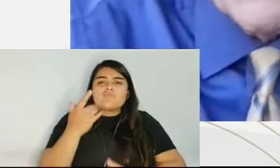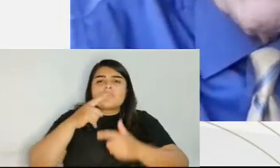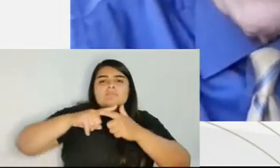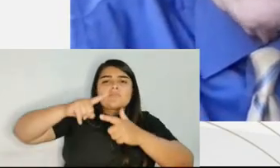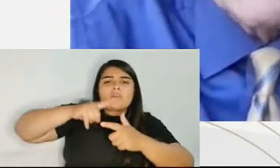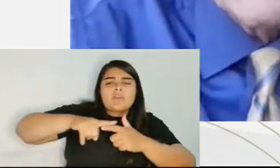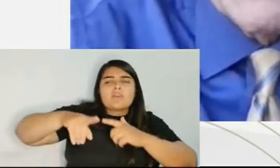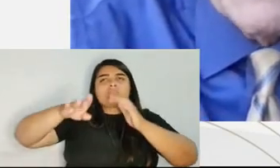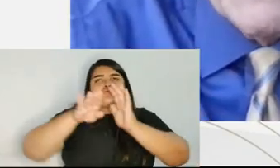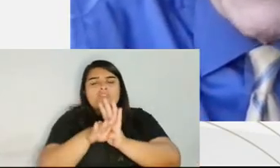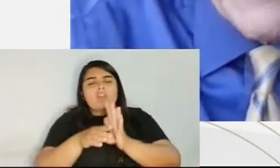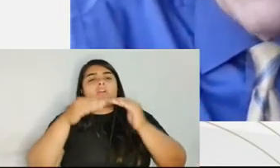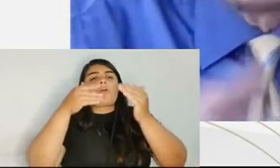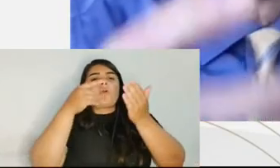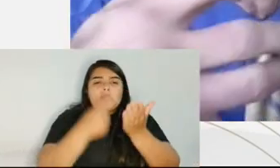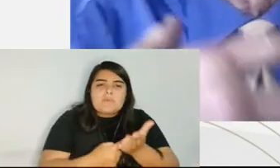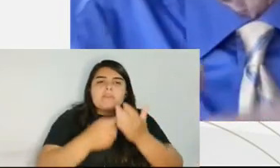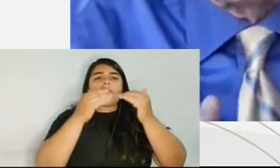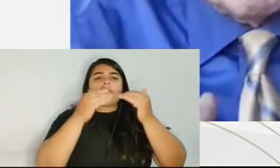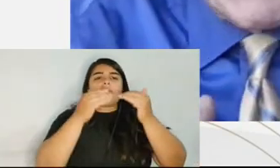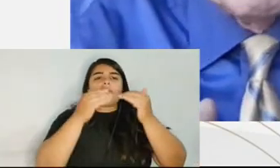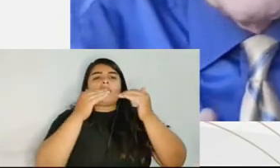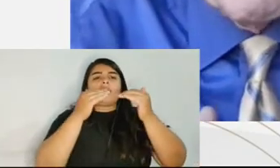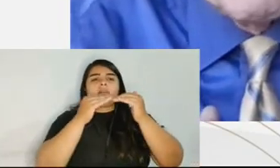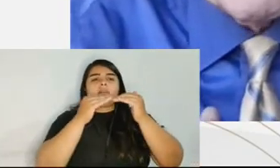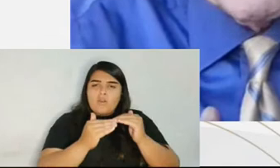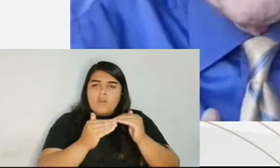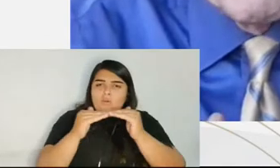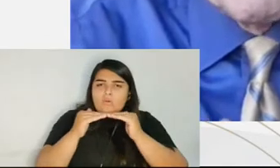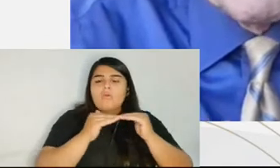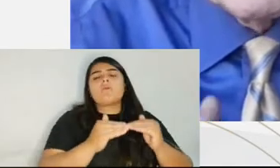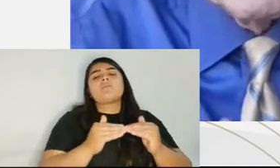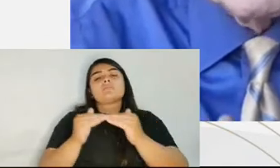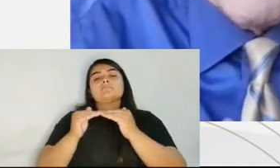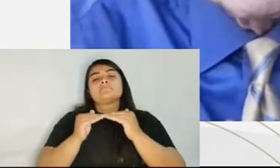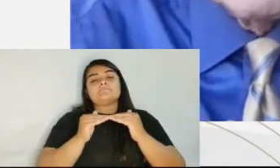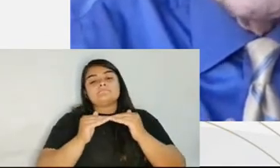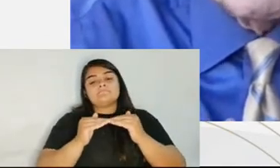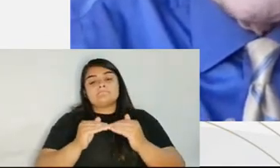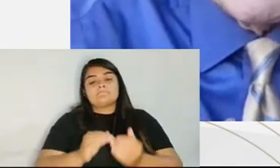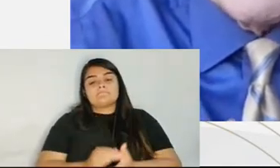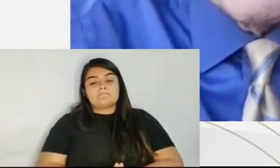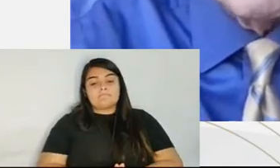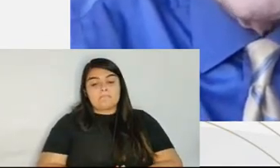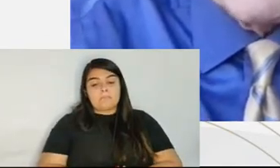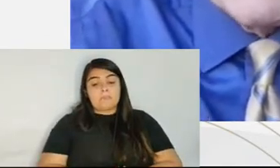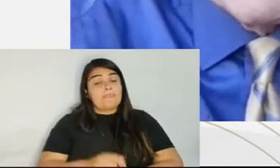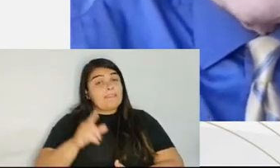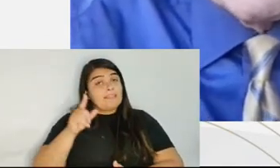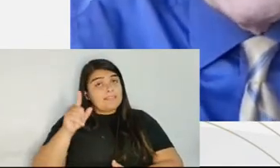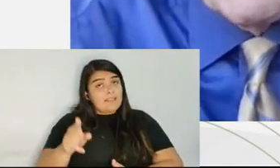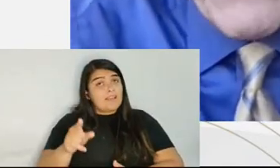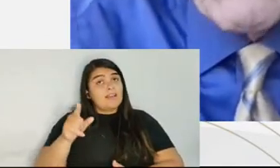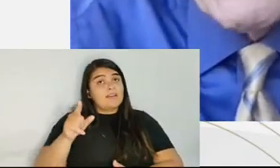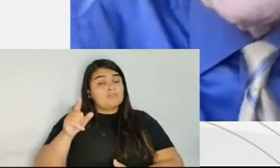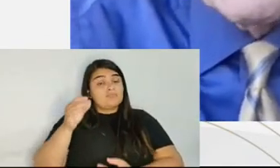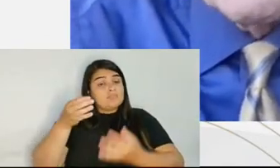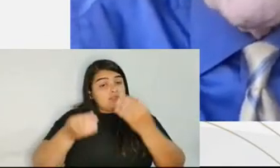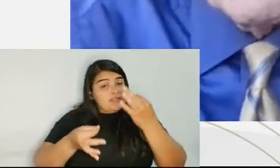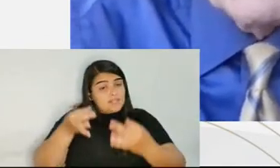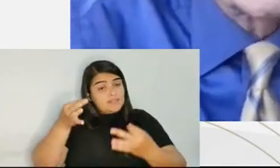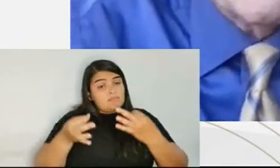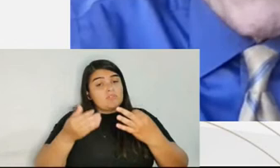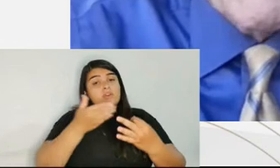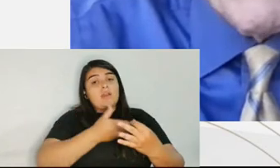vast majority of cases, and then out in the public courtroom, the terms of that deal will be laid out. In the federal